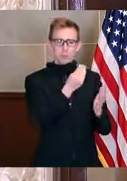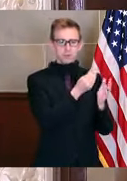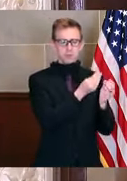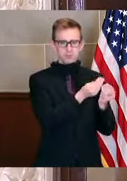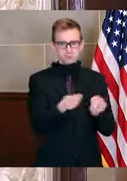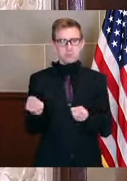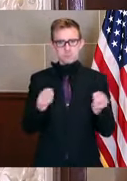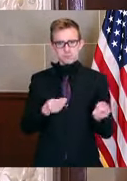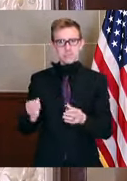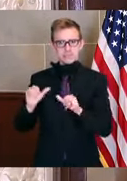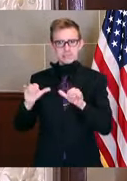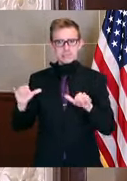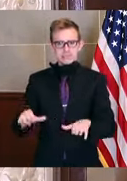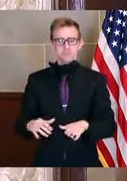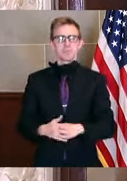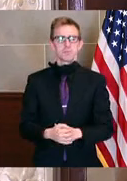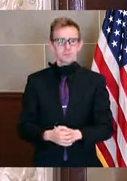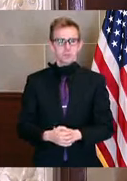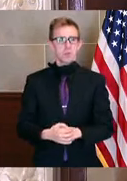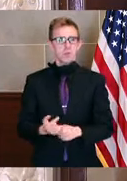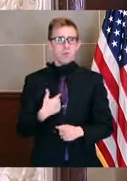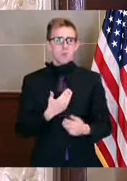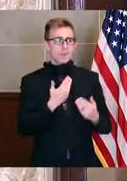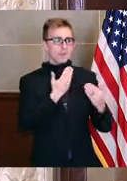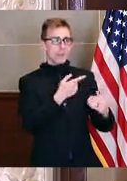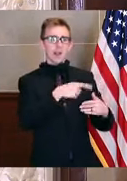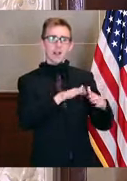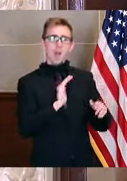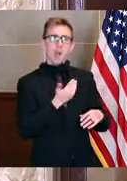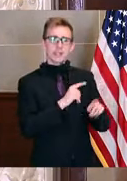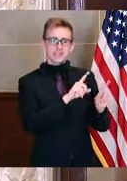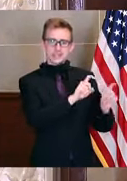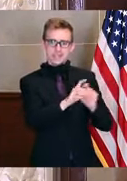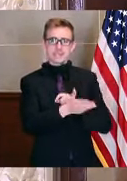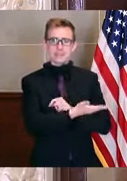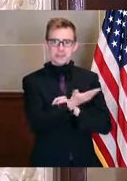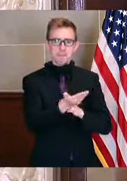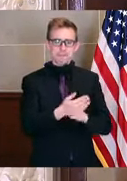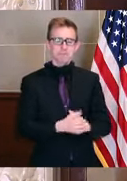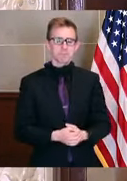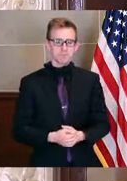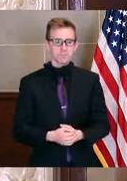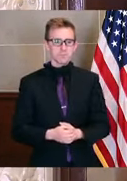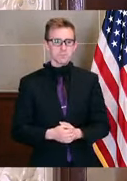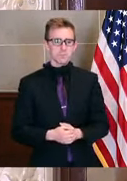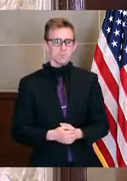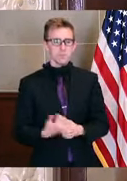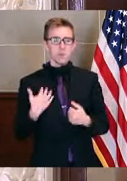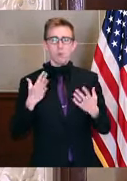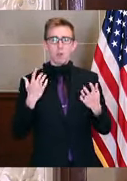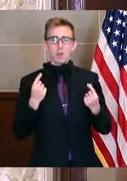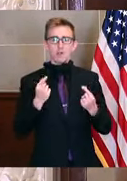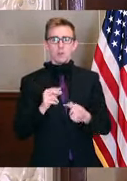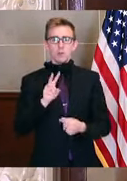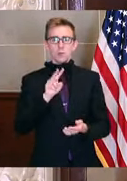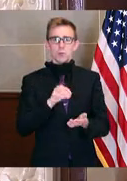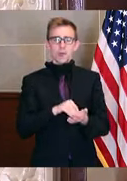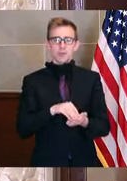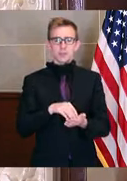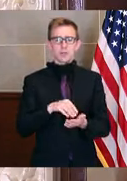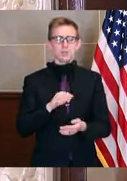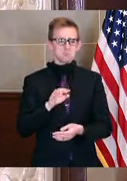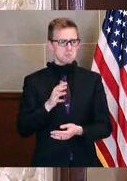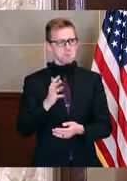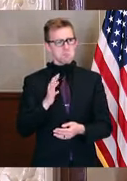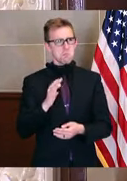thank them for what they're doing and we thank them incredibly for letting us test them. I think the testing rate, like I said, we've already done 2,430,